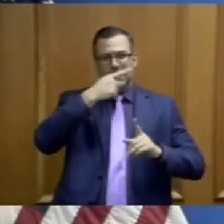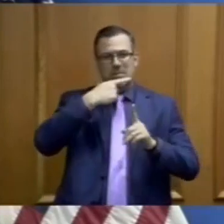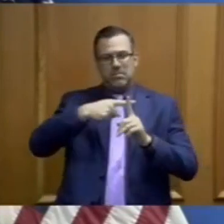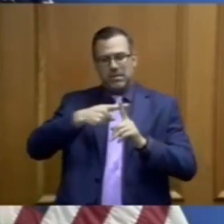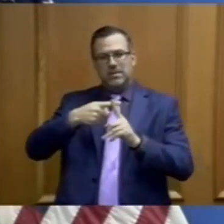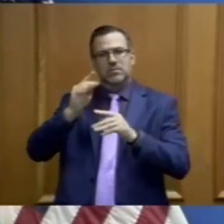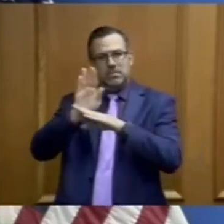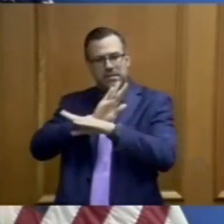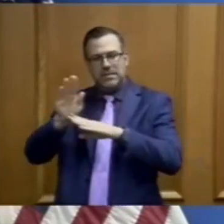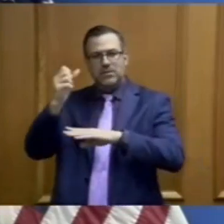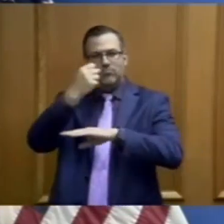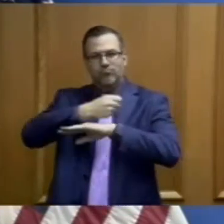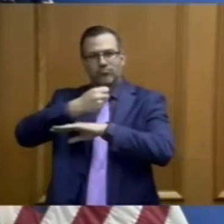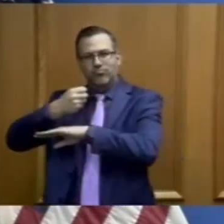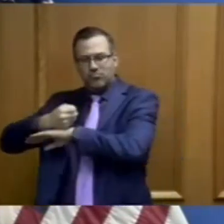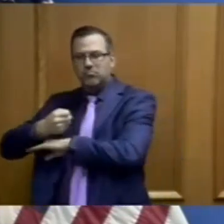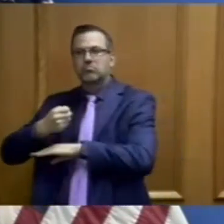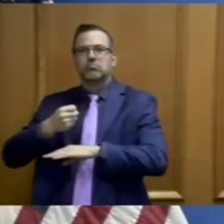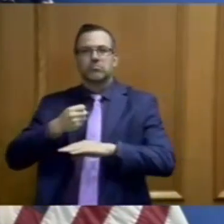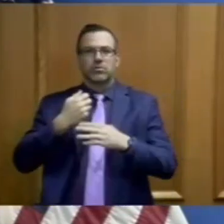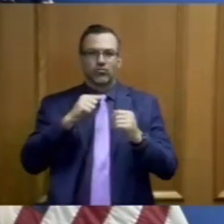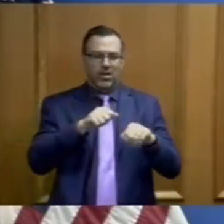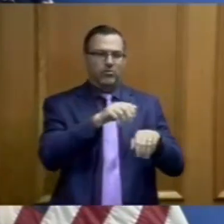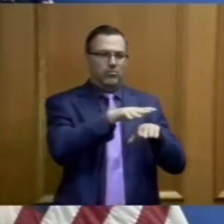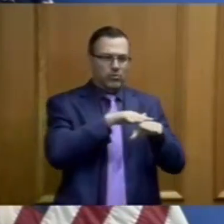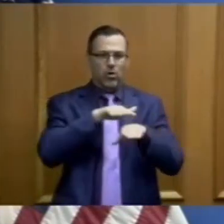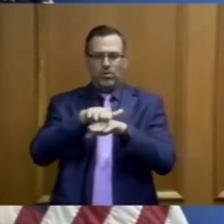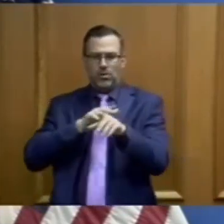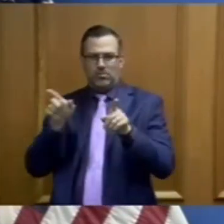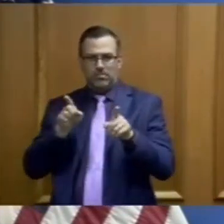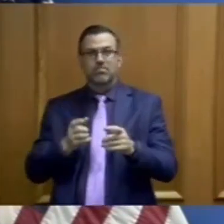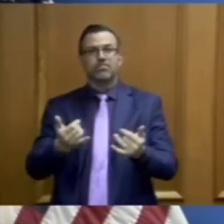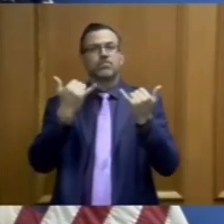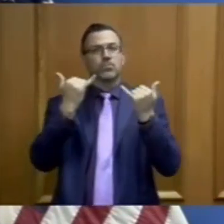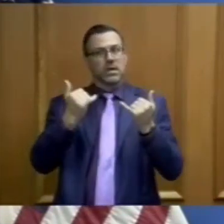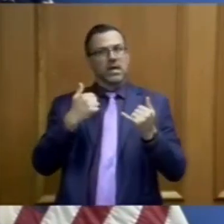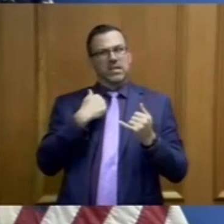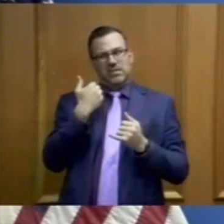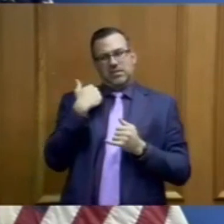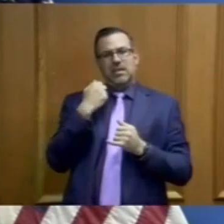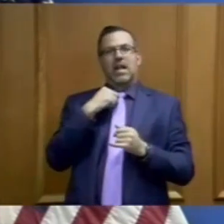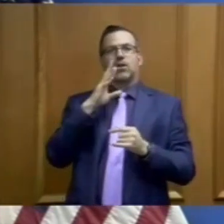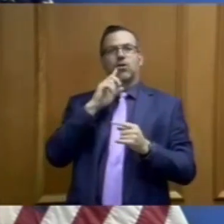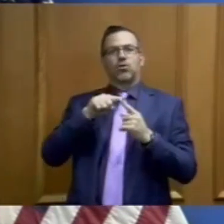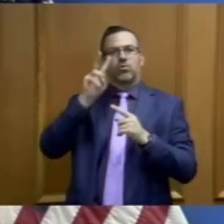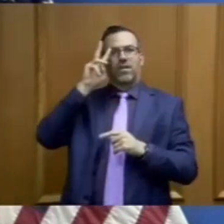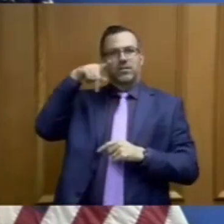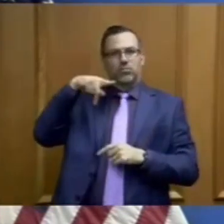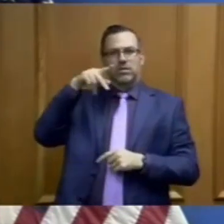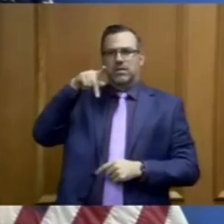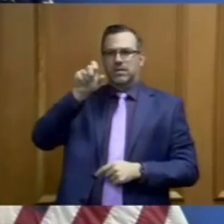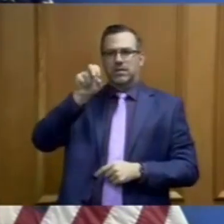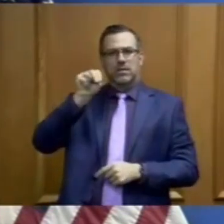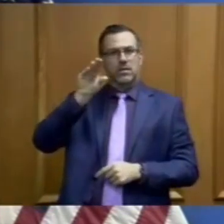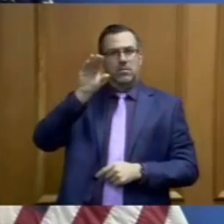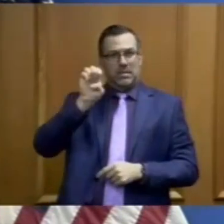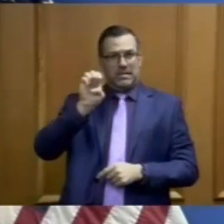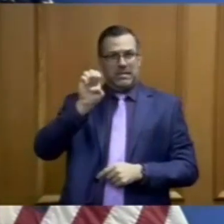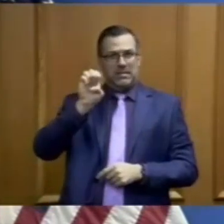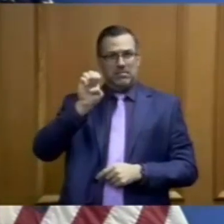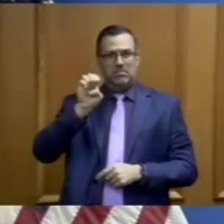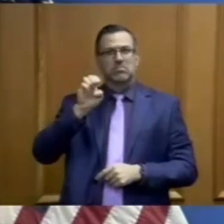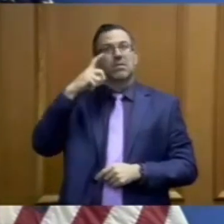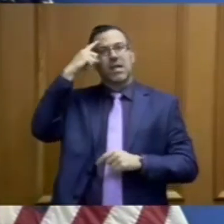Thank you for joining us today. Earlier today I spoke with Vice President Pence on a call with governors from all across the country